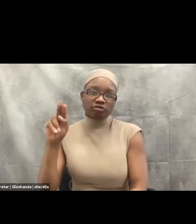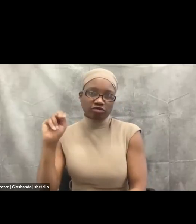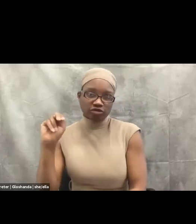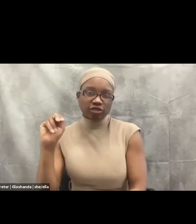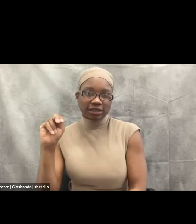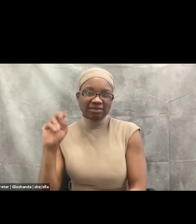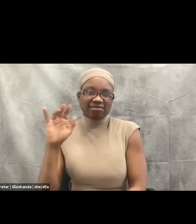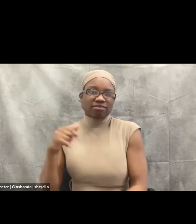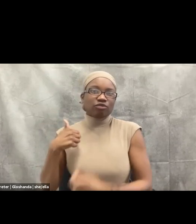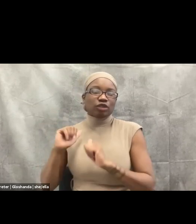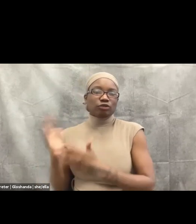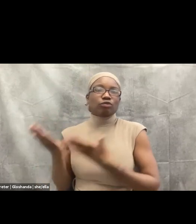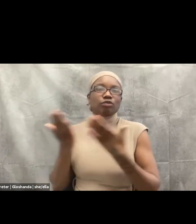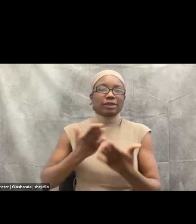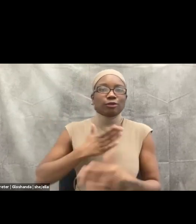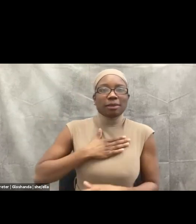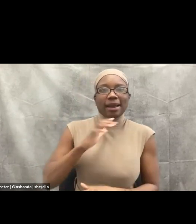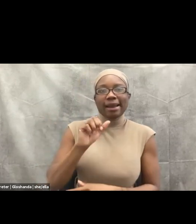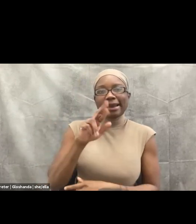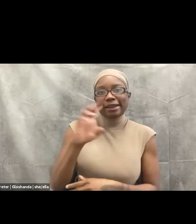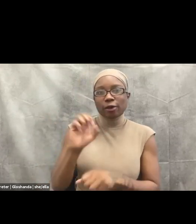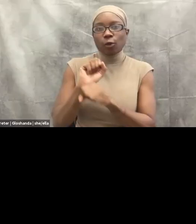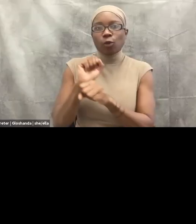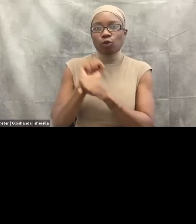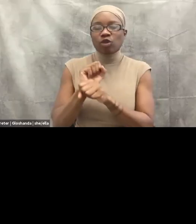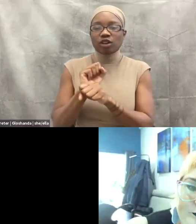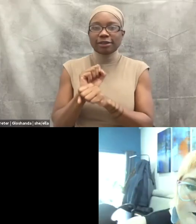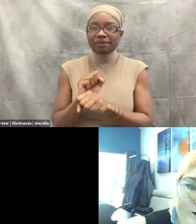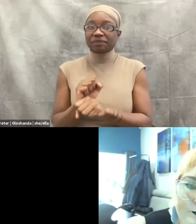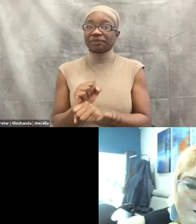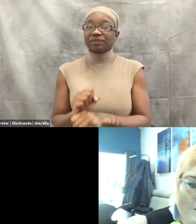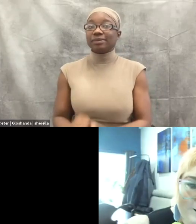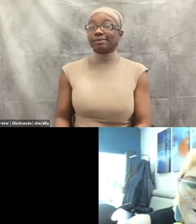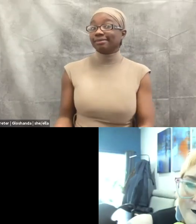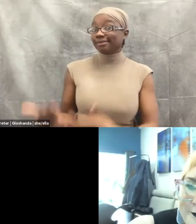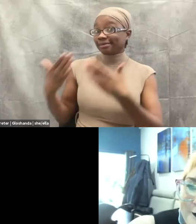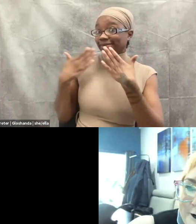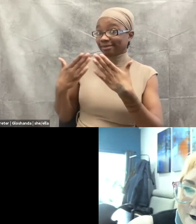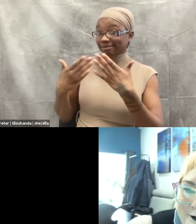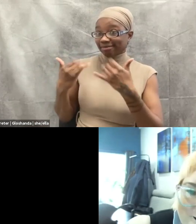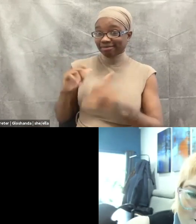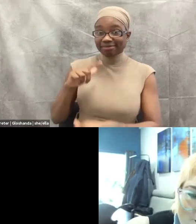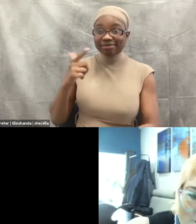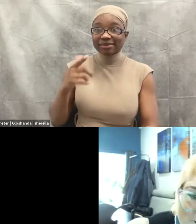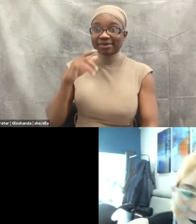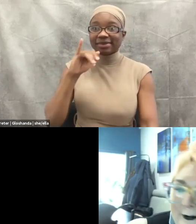Thank you so much for that. And now if, Jess, if you could come and introduce yourself.